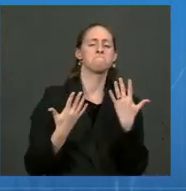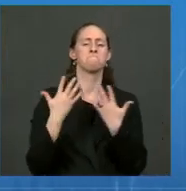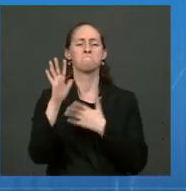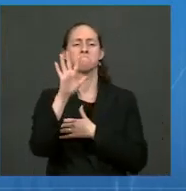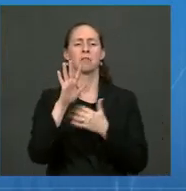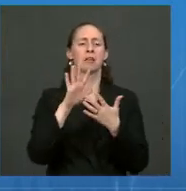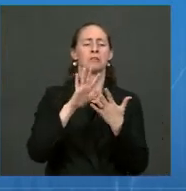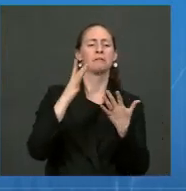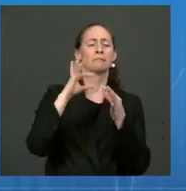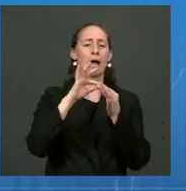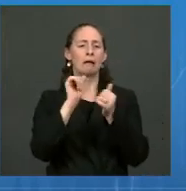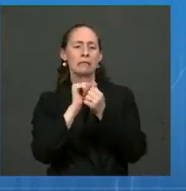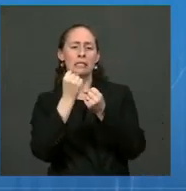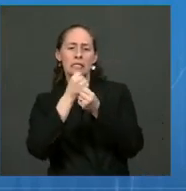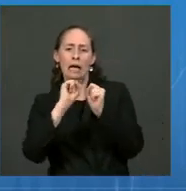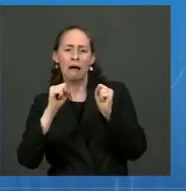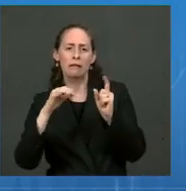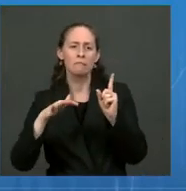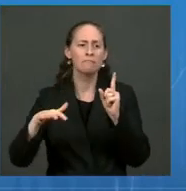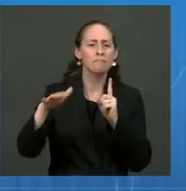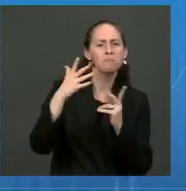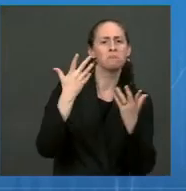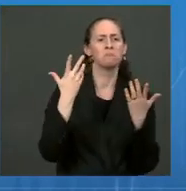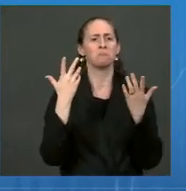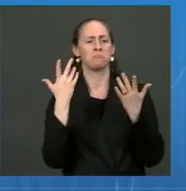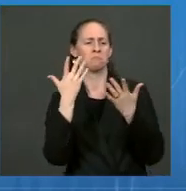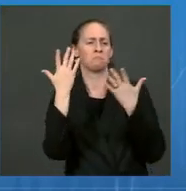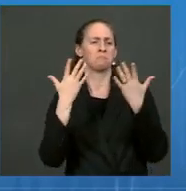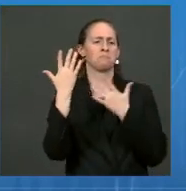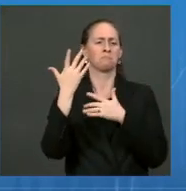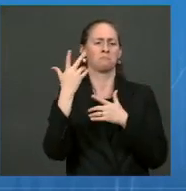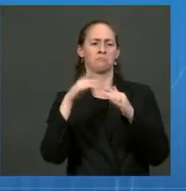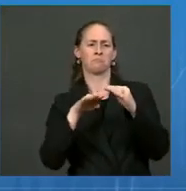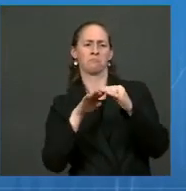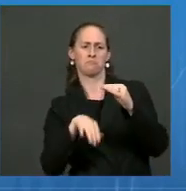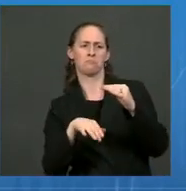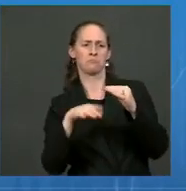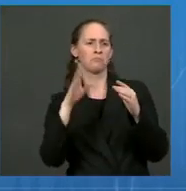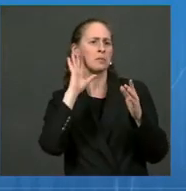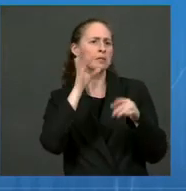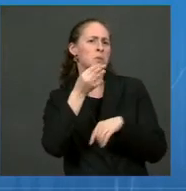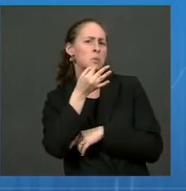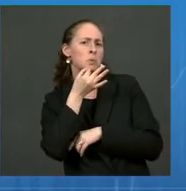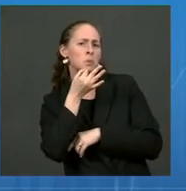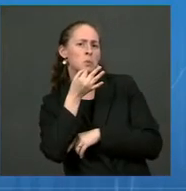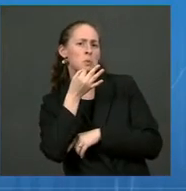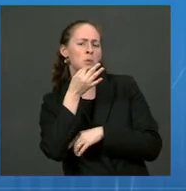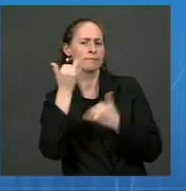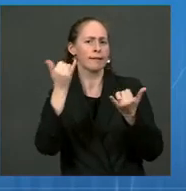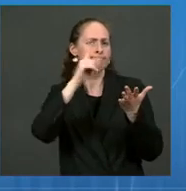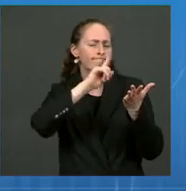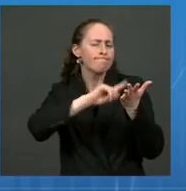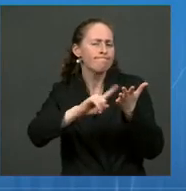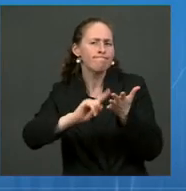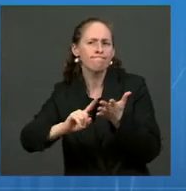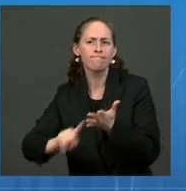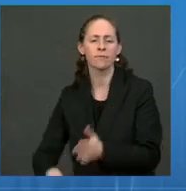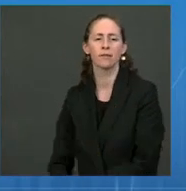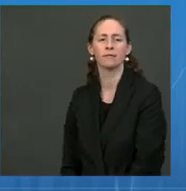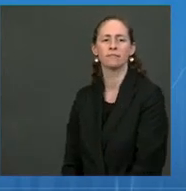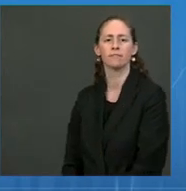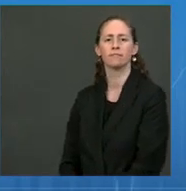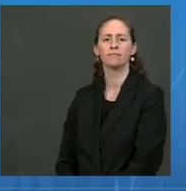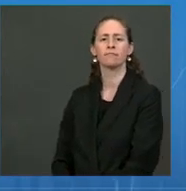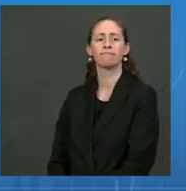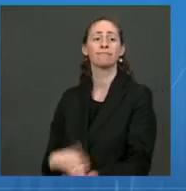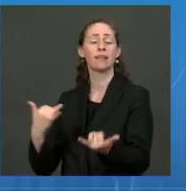and the immunogenicity among those lower than five years old. Dr. So in terms of confidence and families that